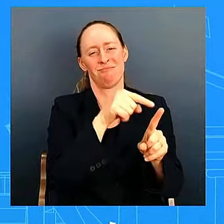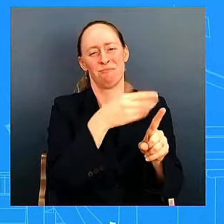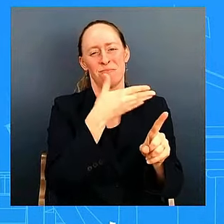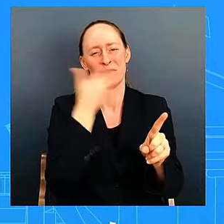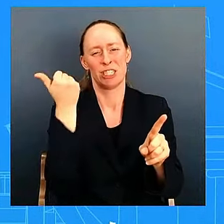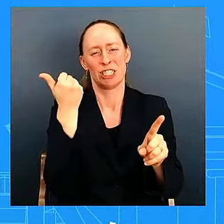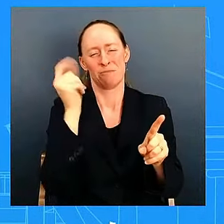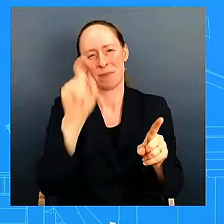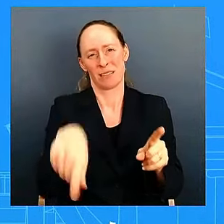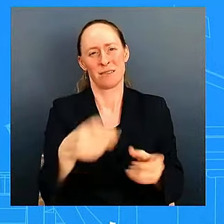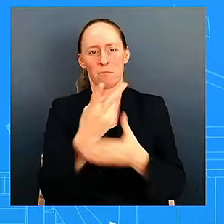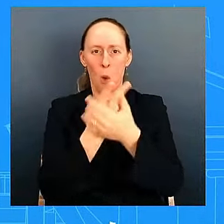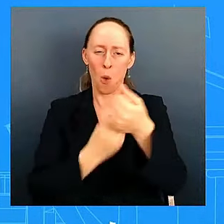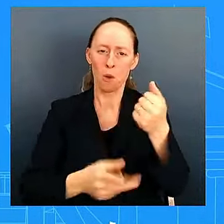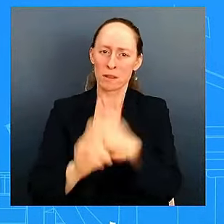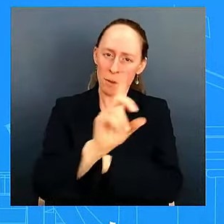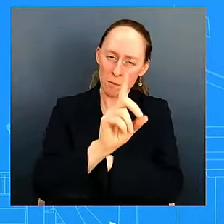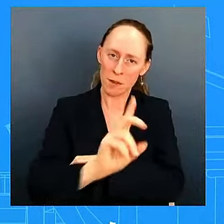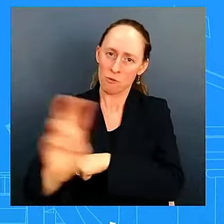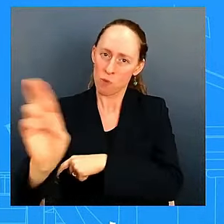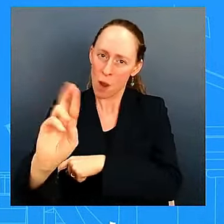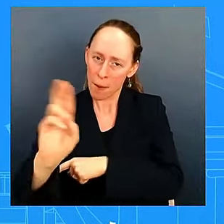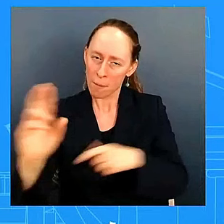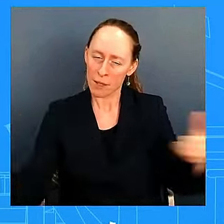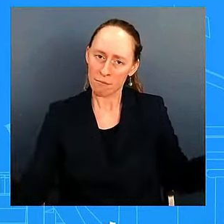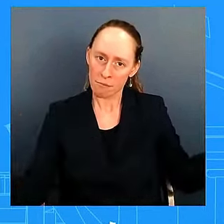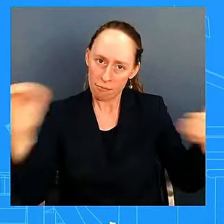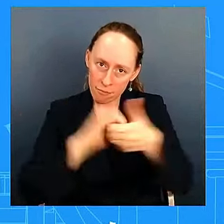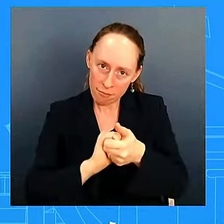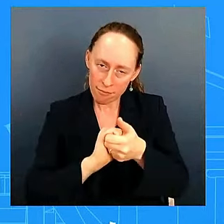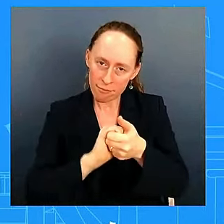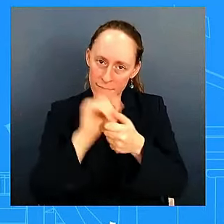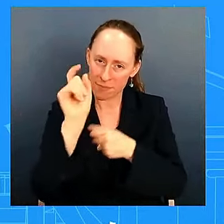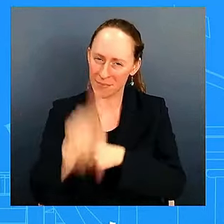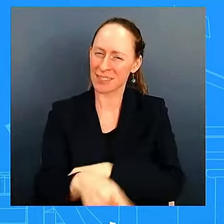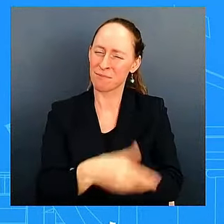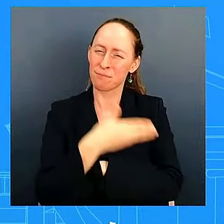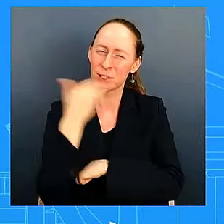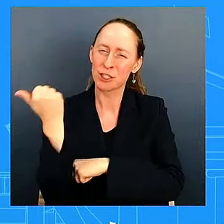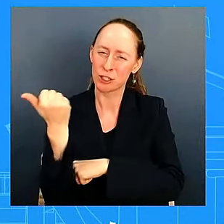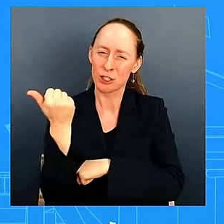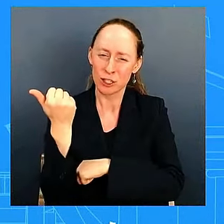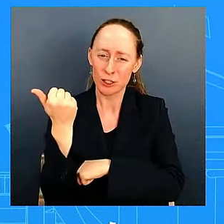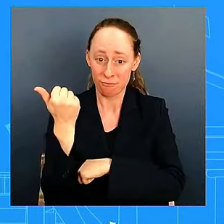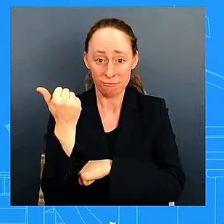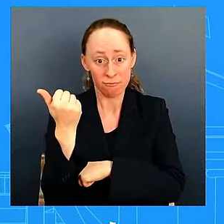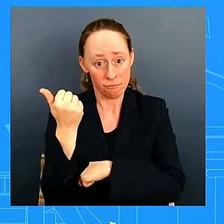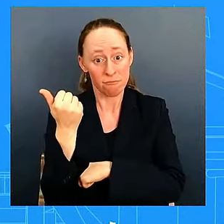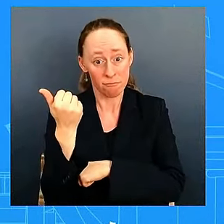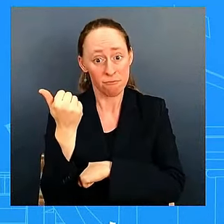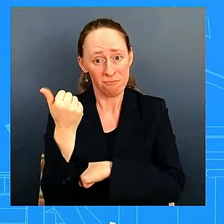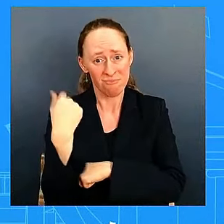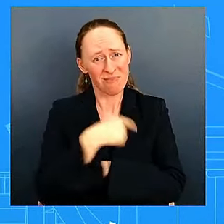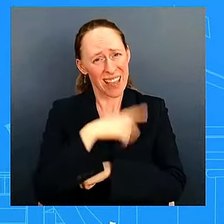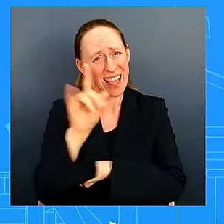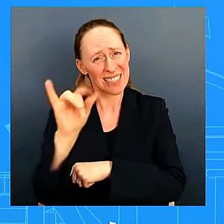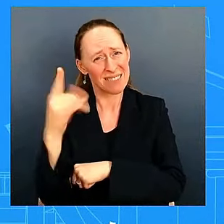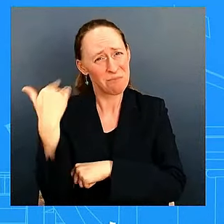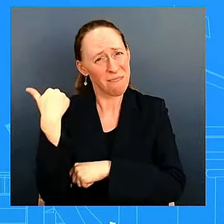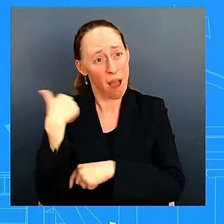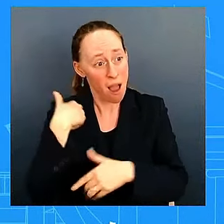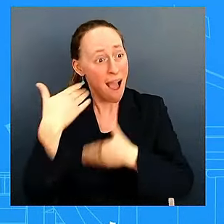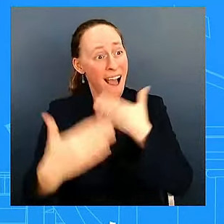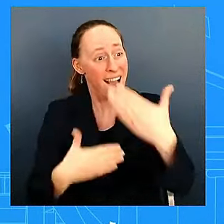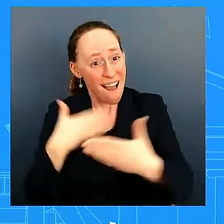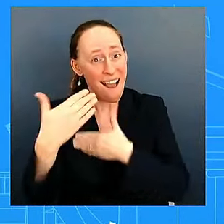they got in the way they negotiated with us meaning they the senators republican senators negotiated with us we came up with a